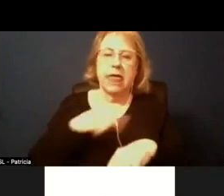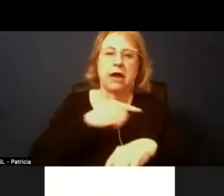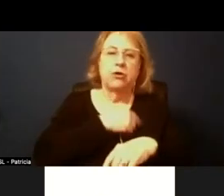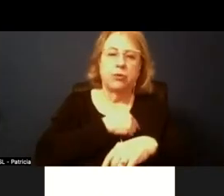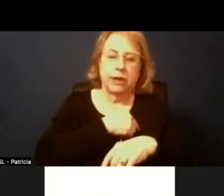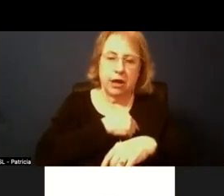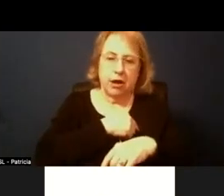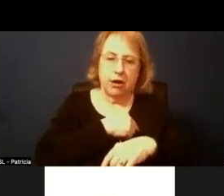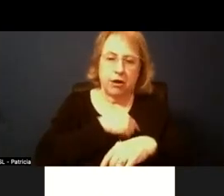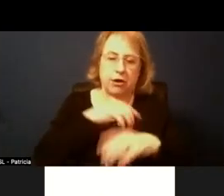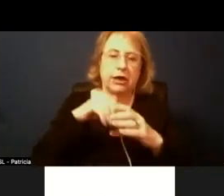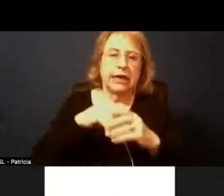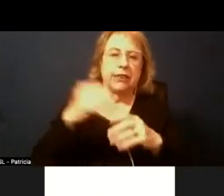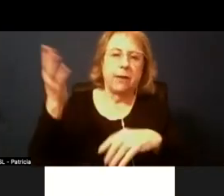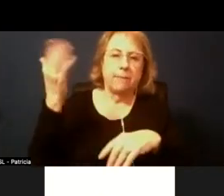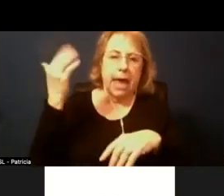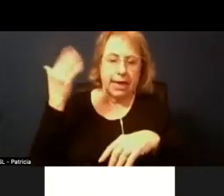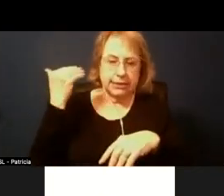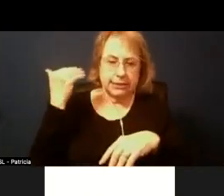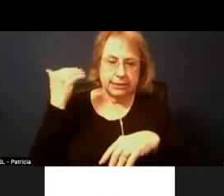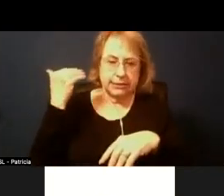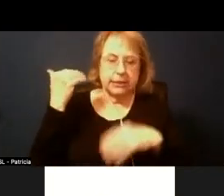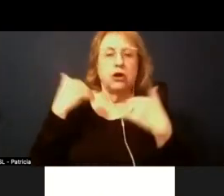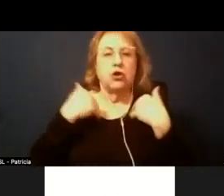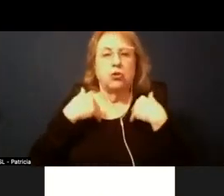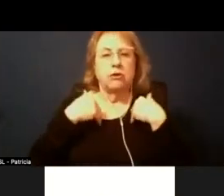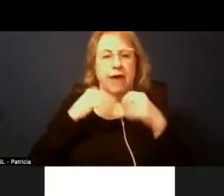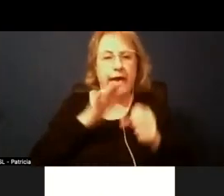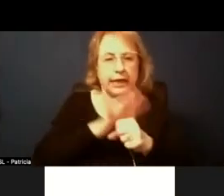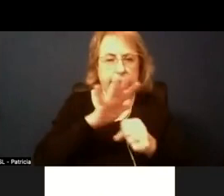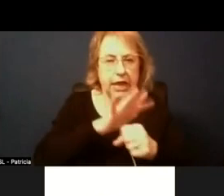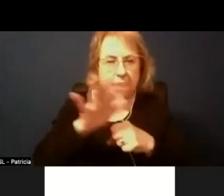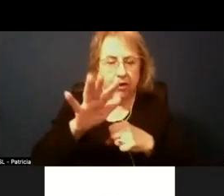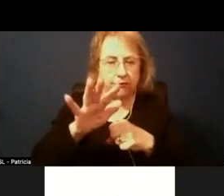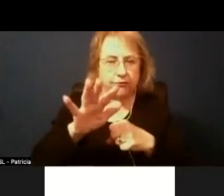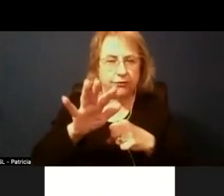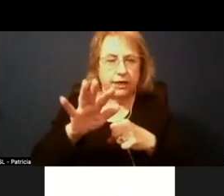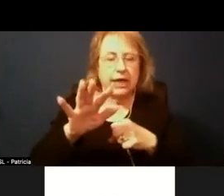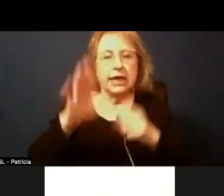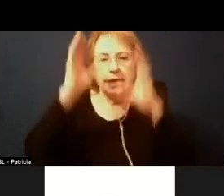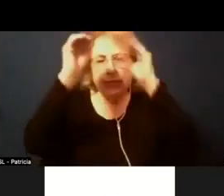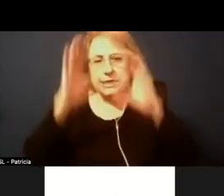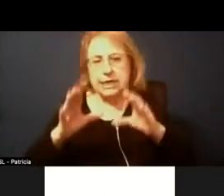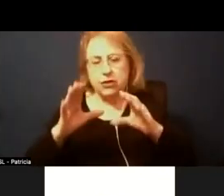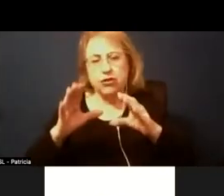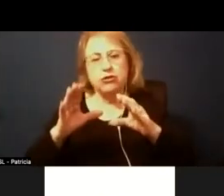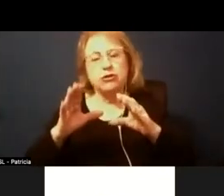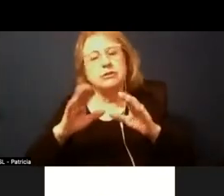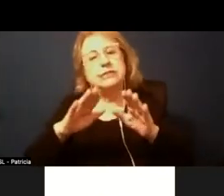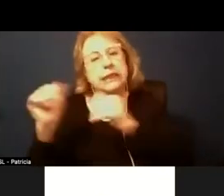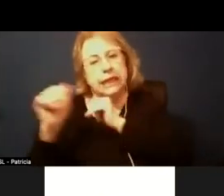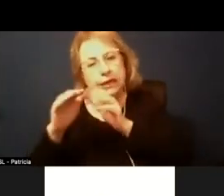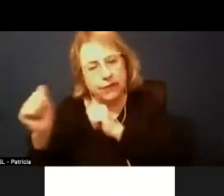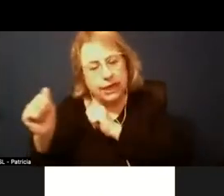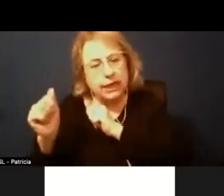in the pat in the past um we have had enough attrition through people taking leaves um